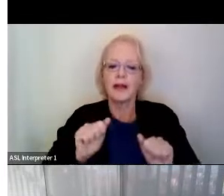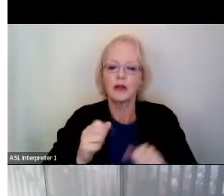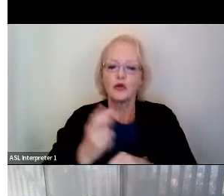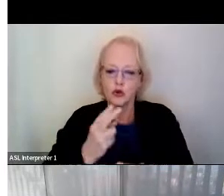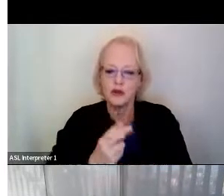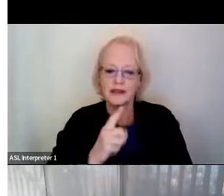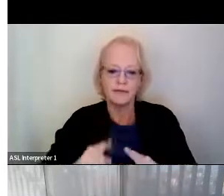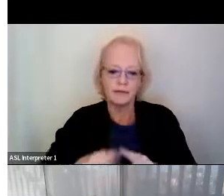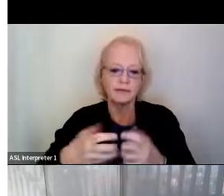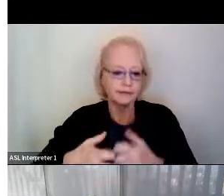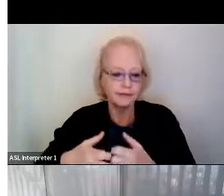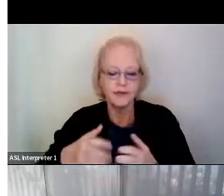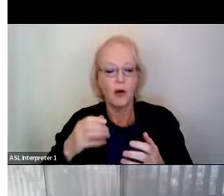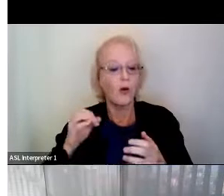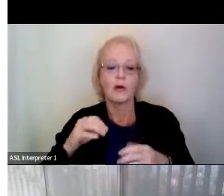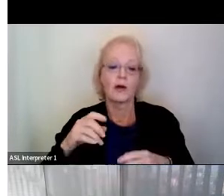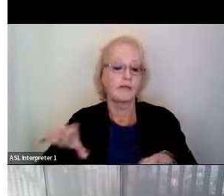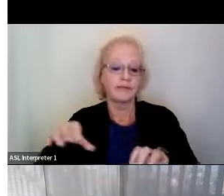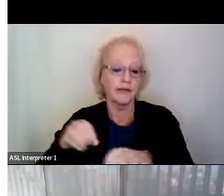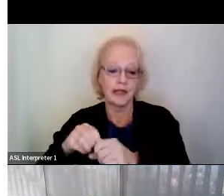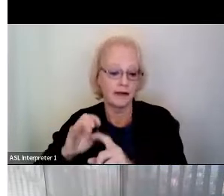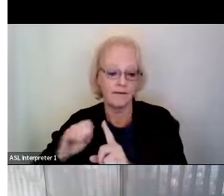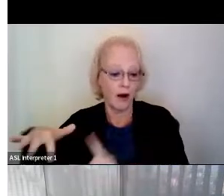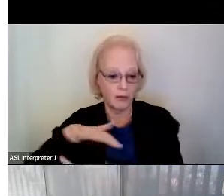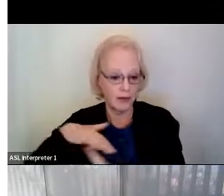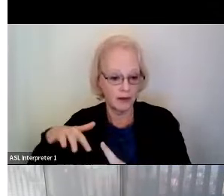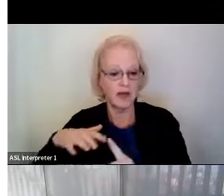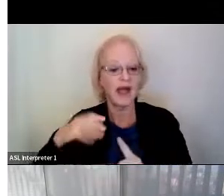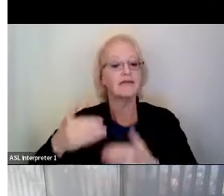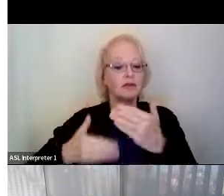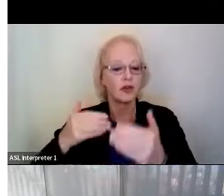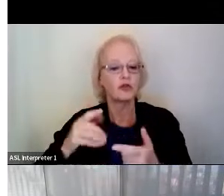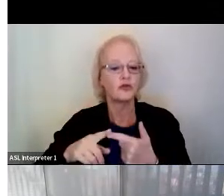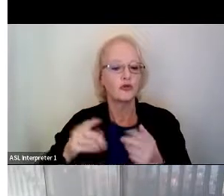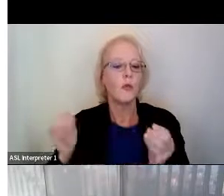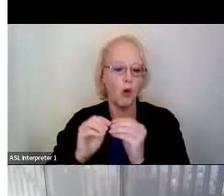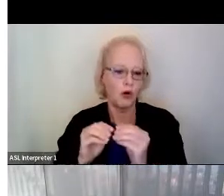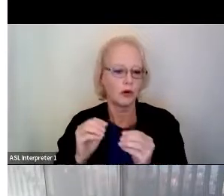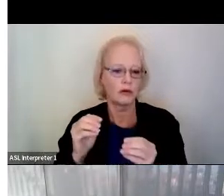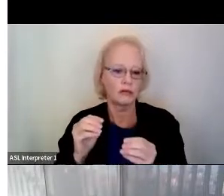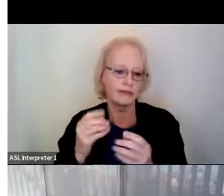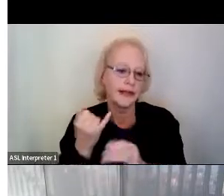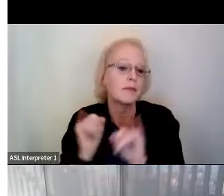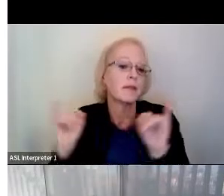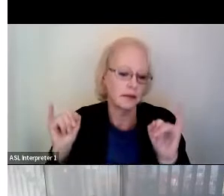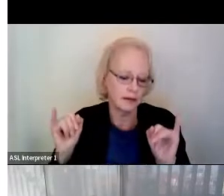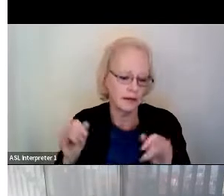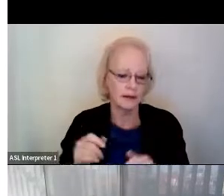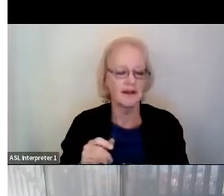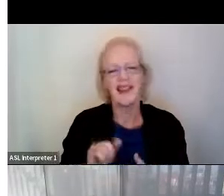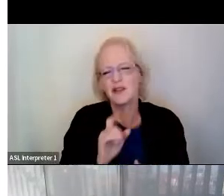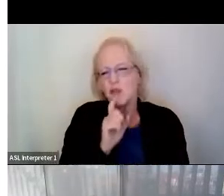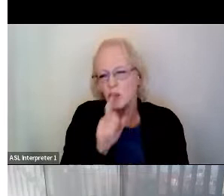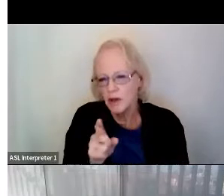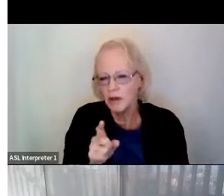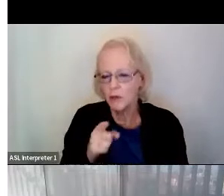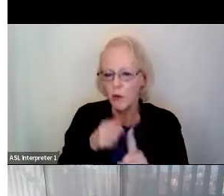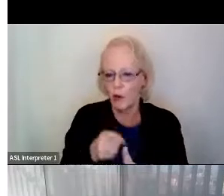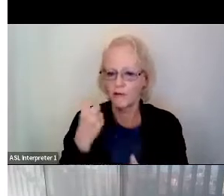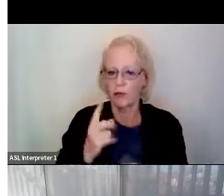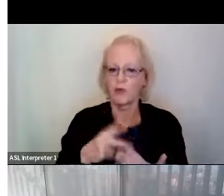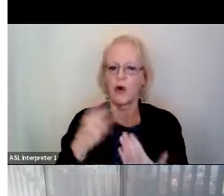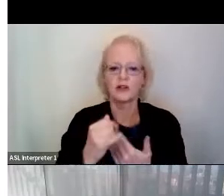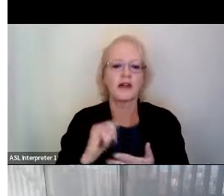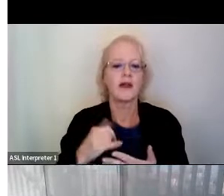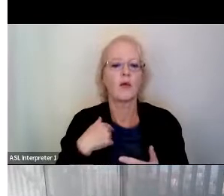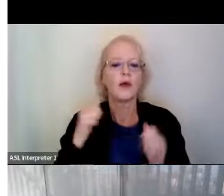meaningfully improve future user independence. And that's really the thrust behind our entire project is to hopefully improve